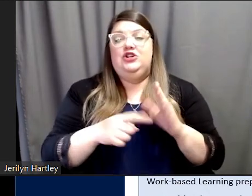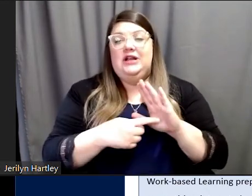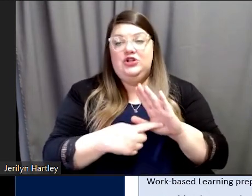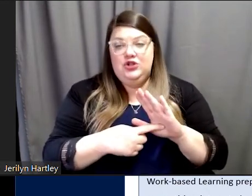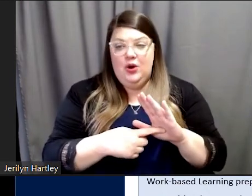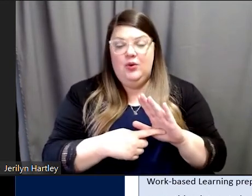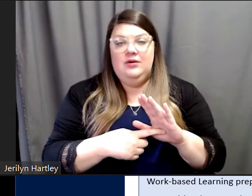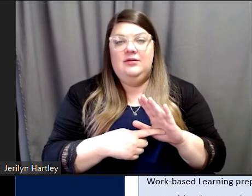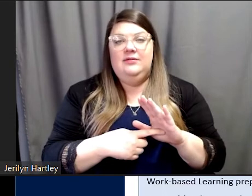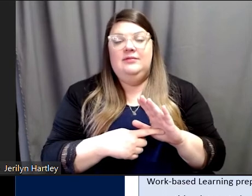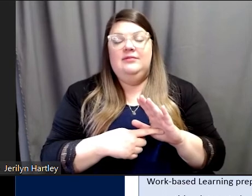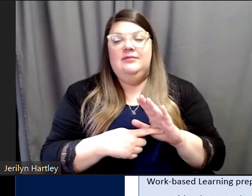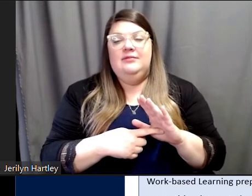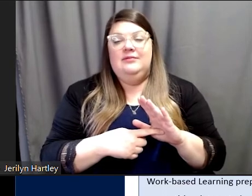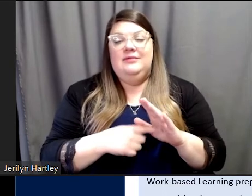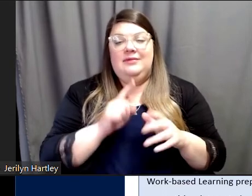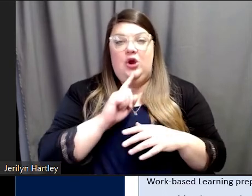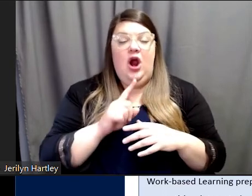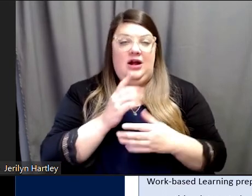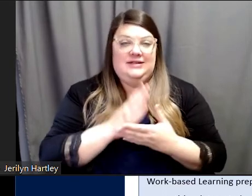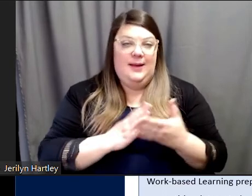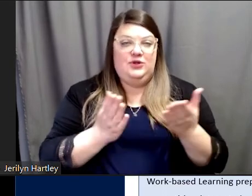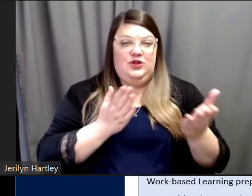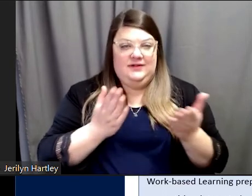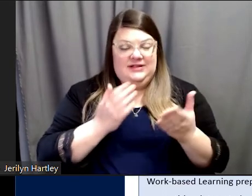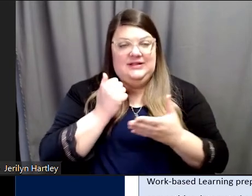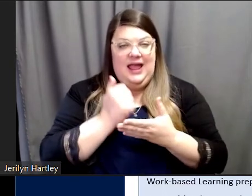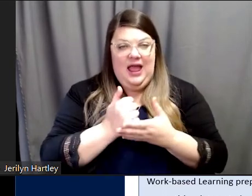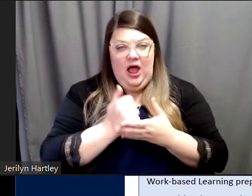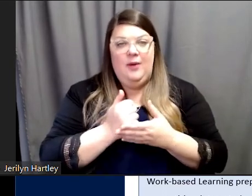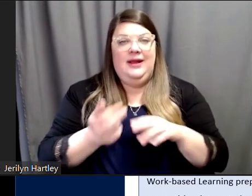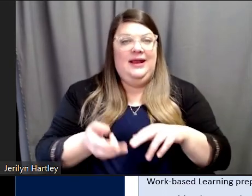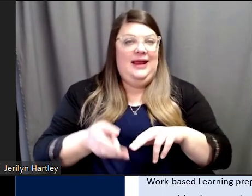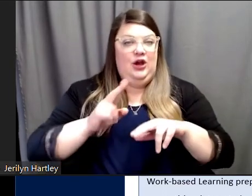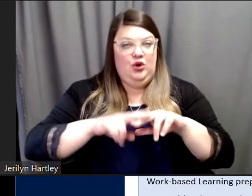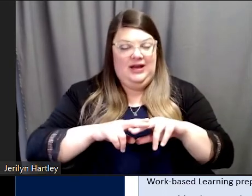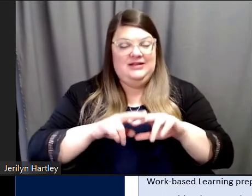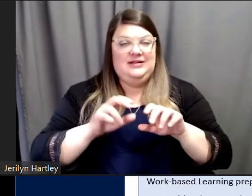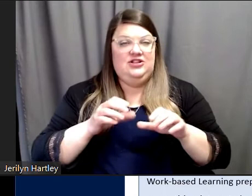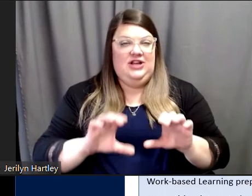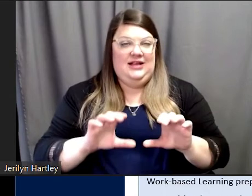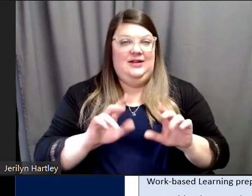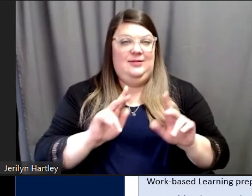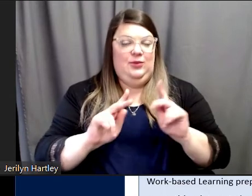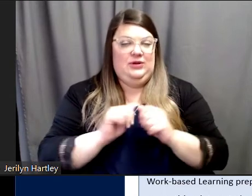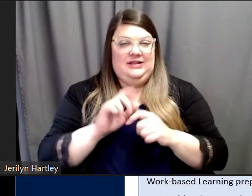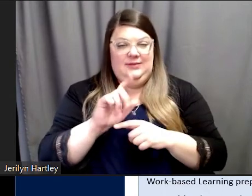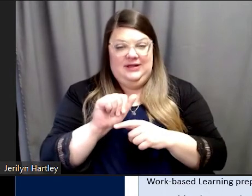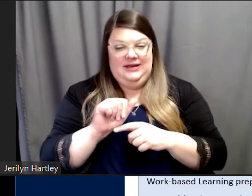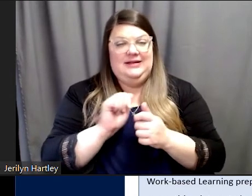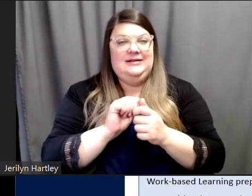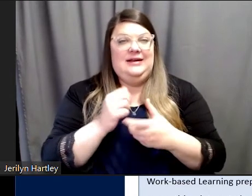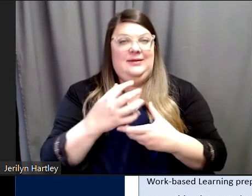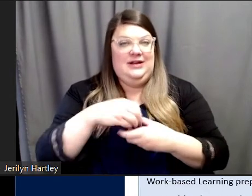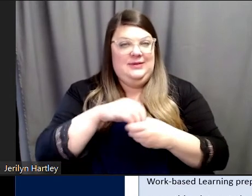there are certain services that help increase the likelihood of an individual with a disability participating in competitive and